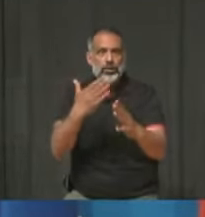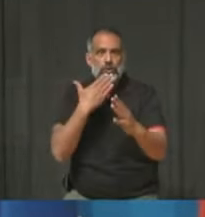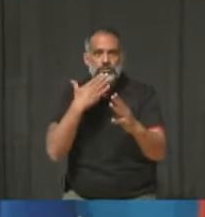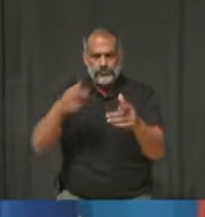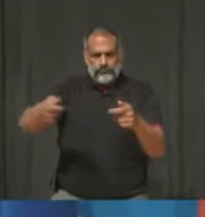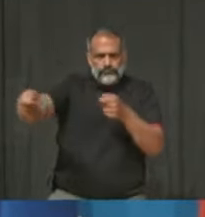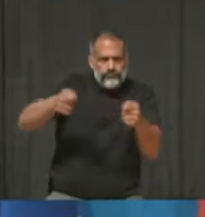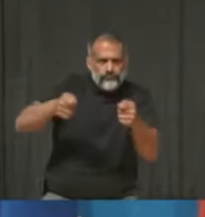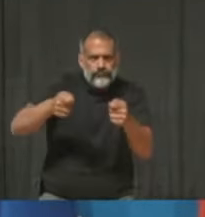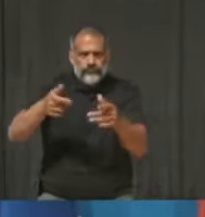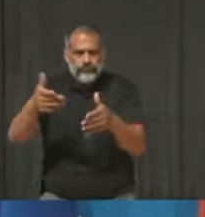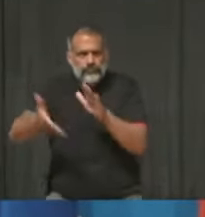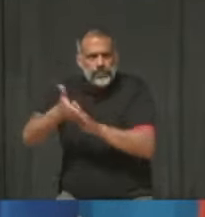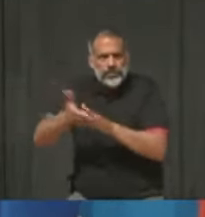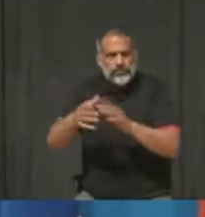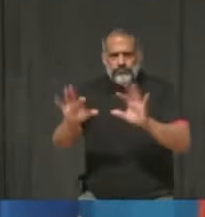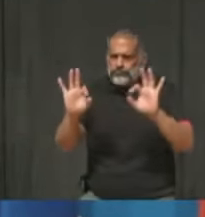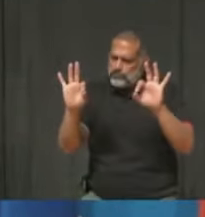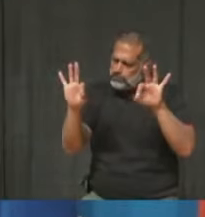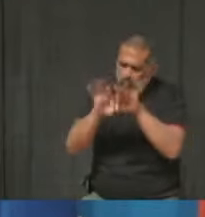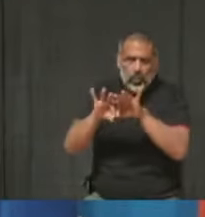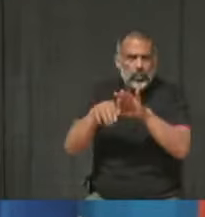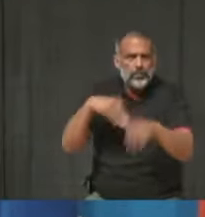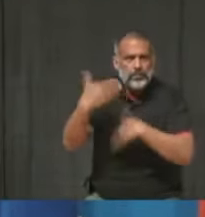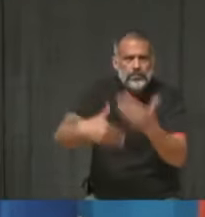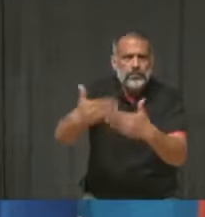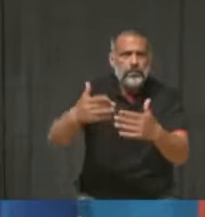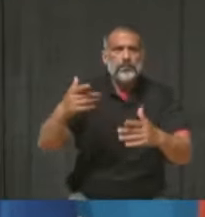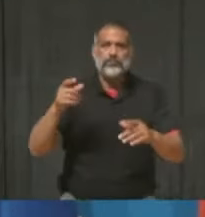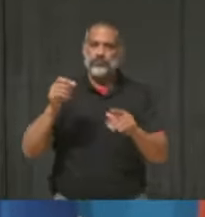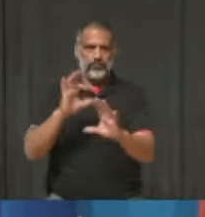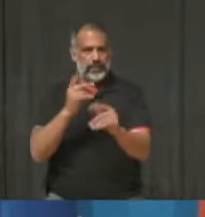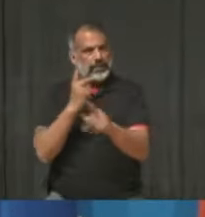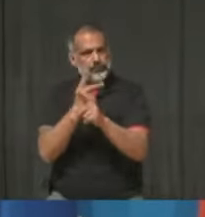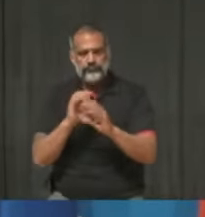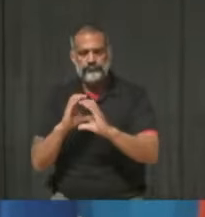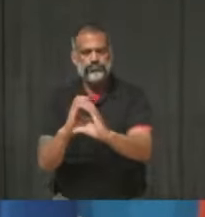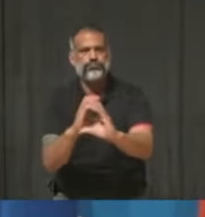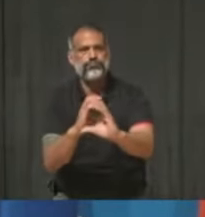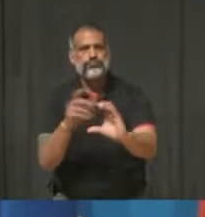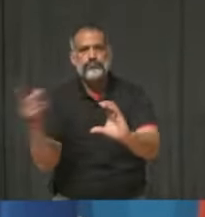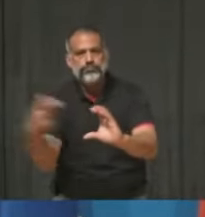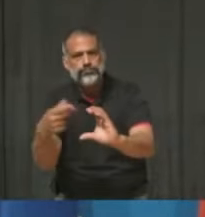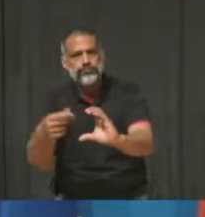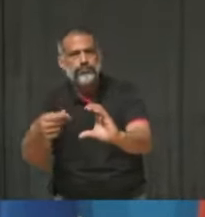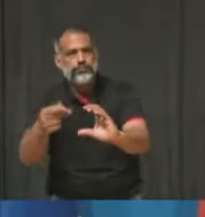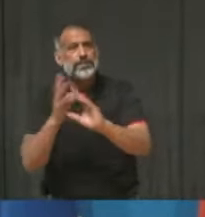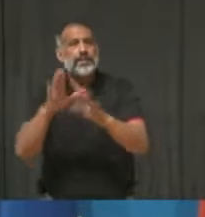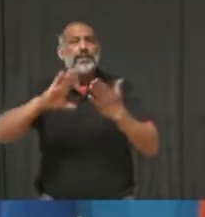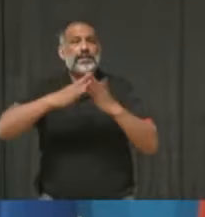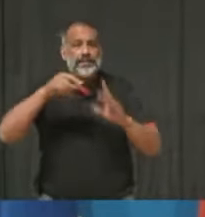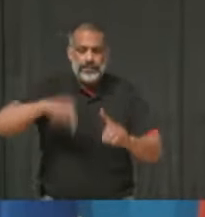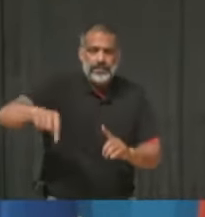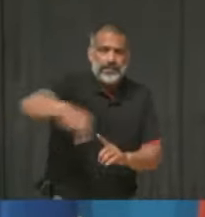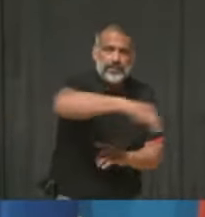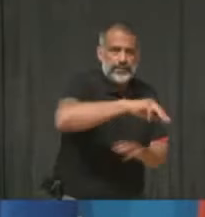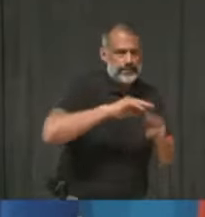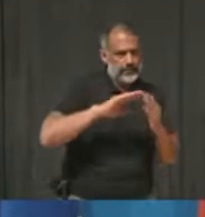Mississauga operating. And I'm thrilled we're setting up a clinic to make it easier for them to get vaccinated.